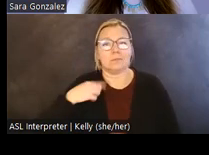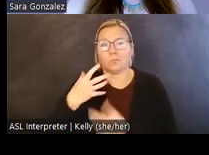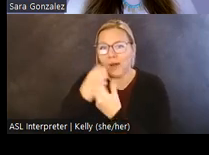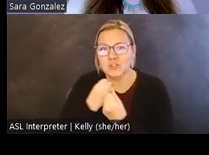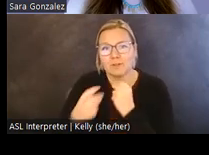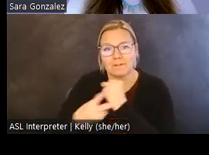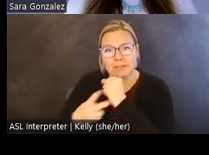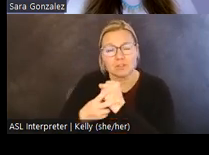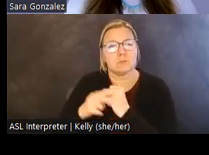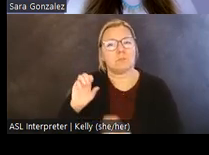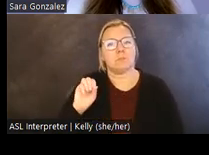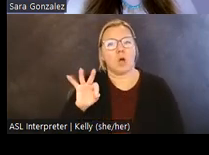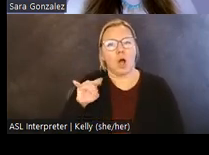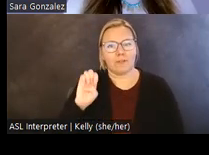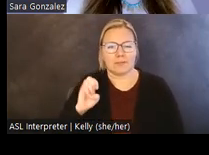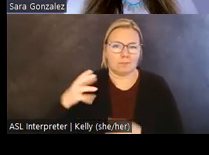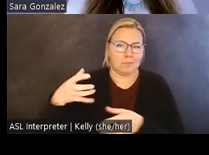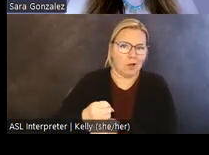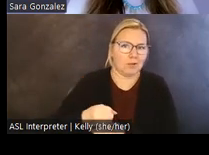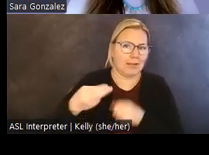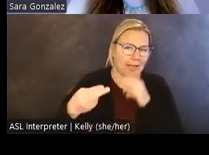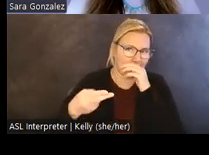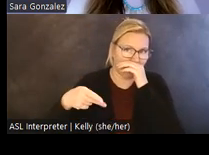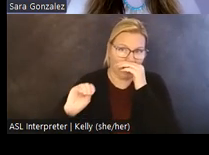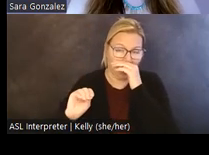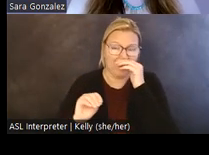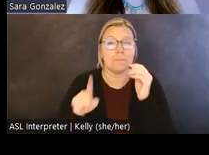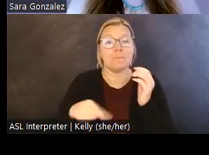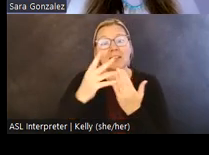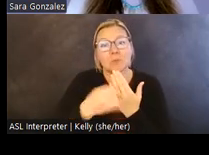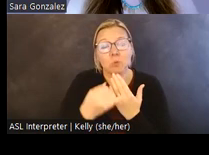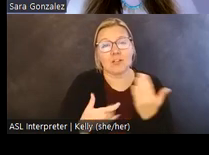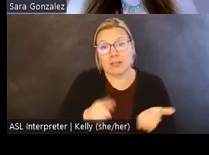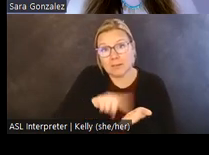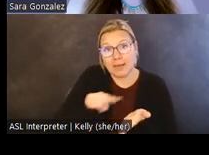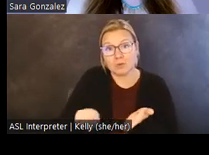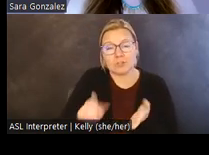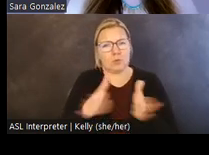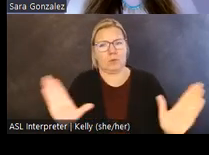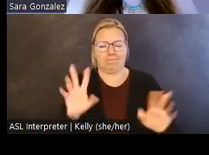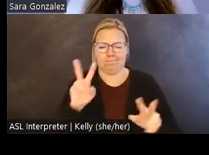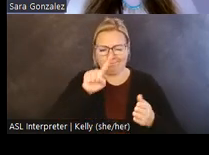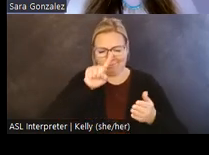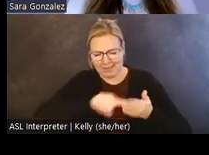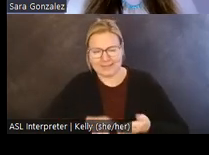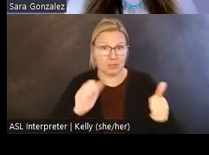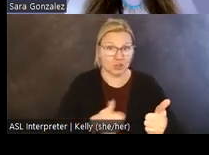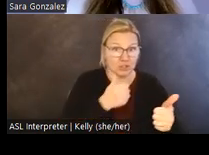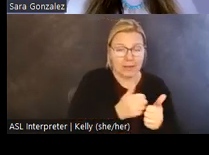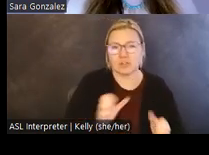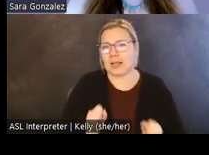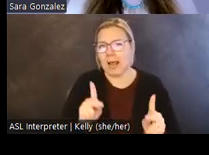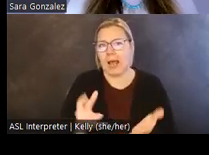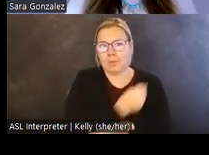HPO. This project, and my research more broadly, examines the challenges and opportunities for